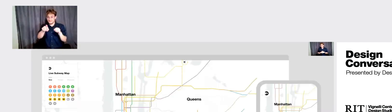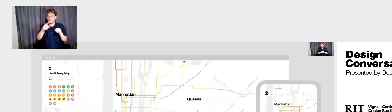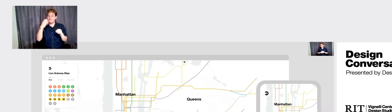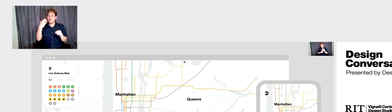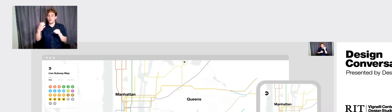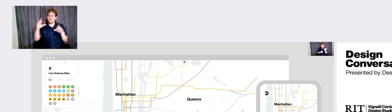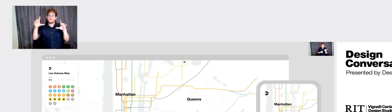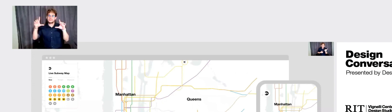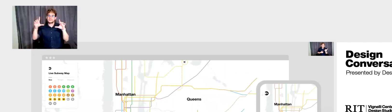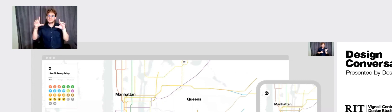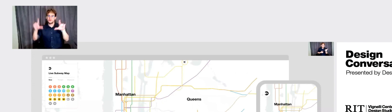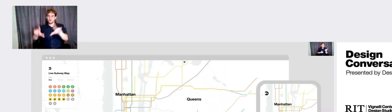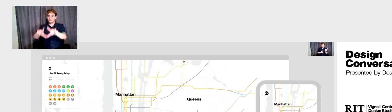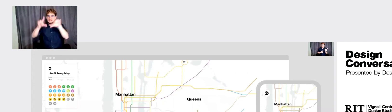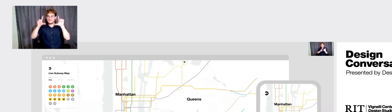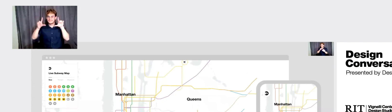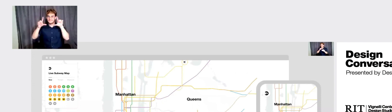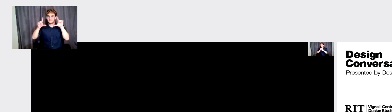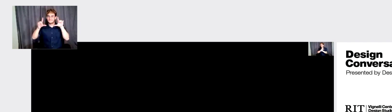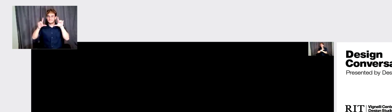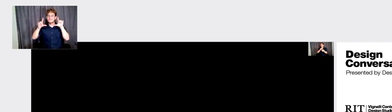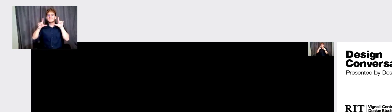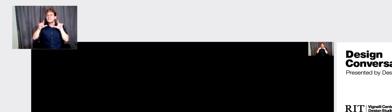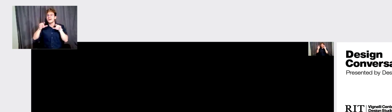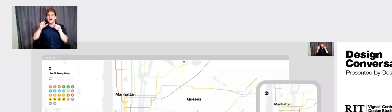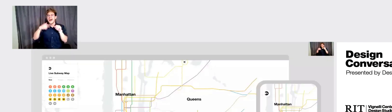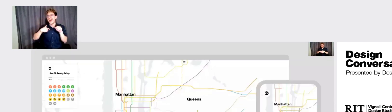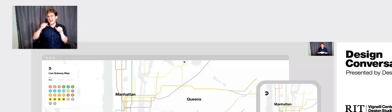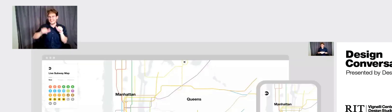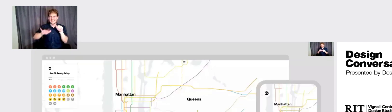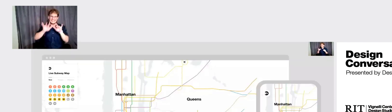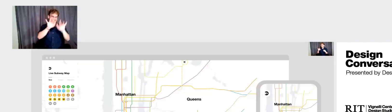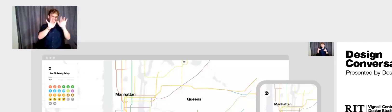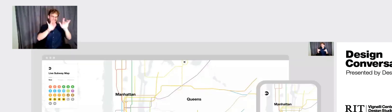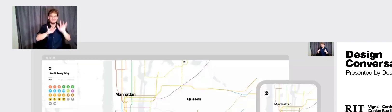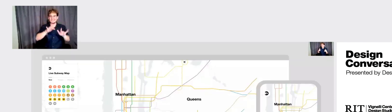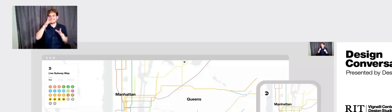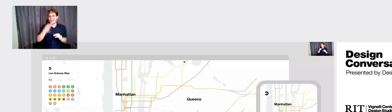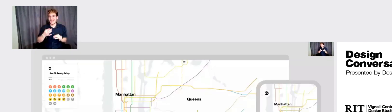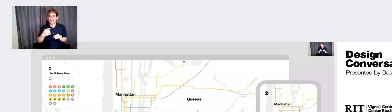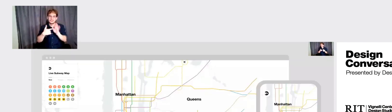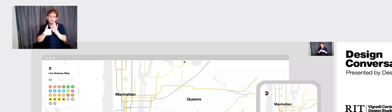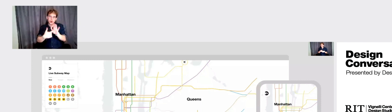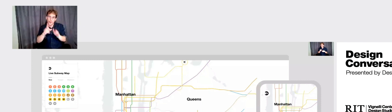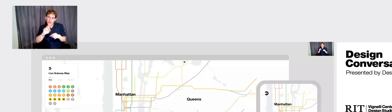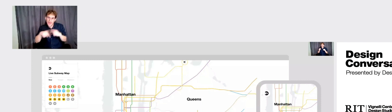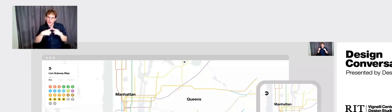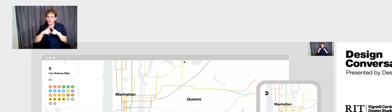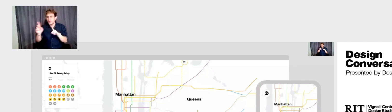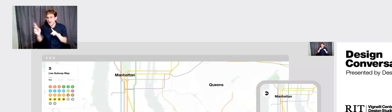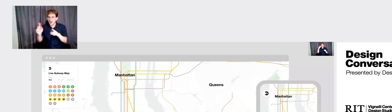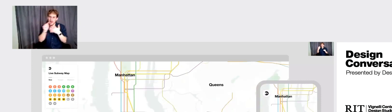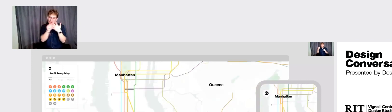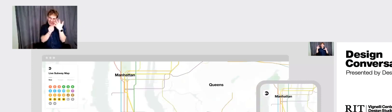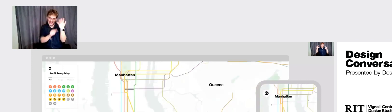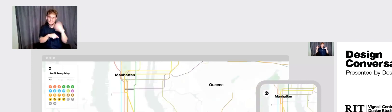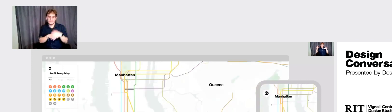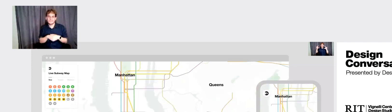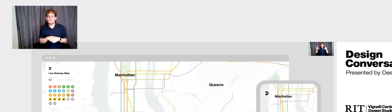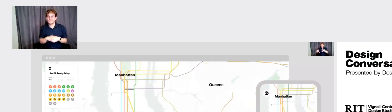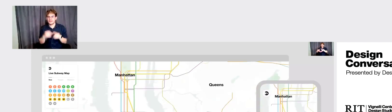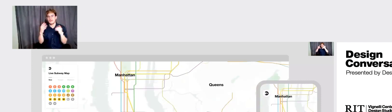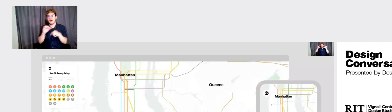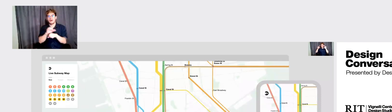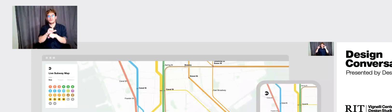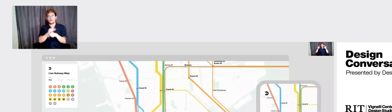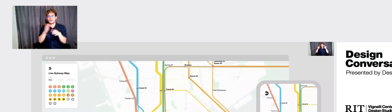course, with a digital map, you can make a lot of choices about when, you know, what you show when, uh, so we, we did a lot of work on